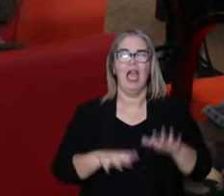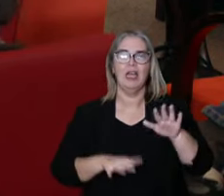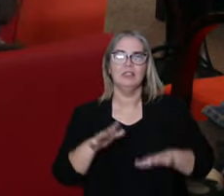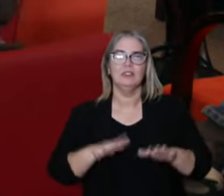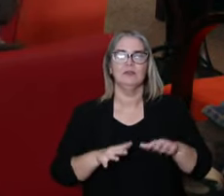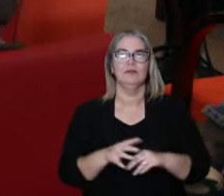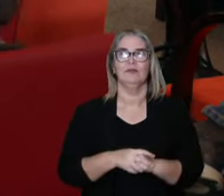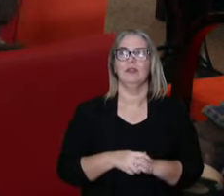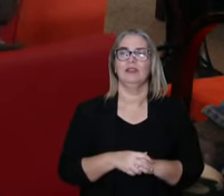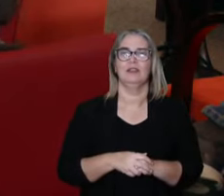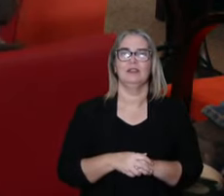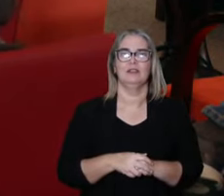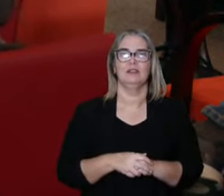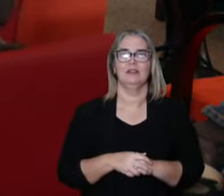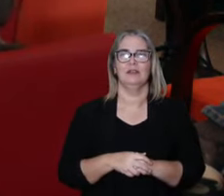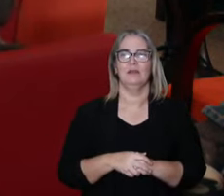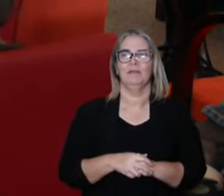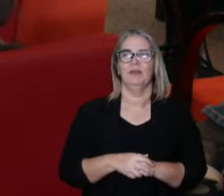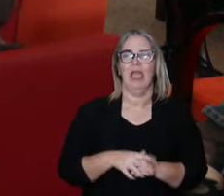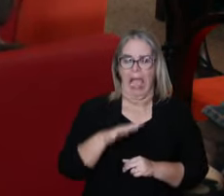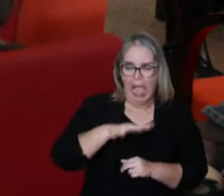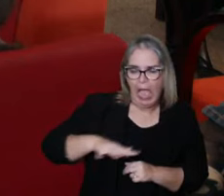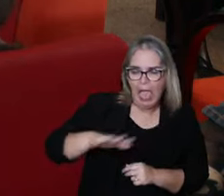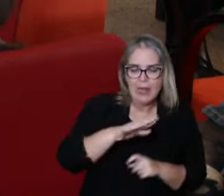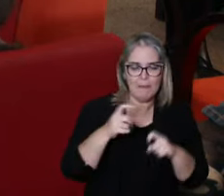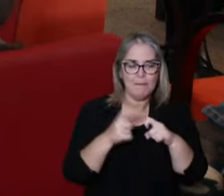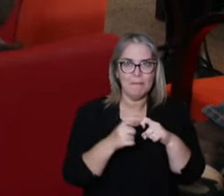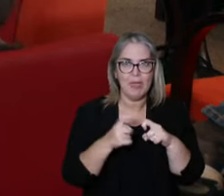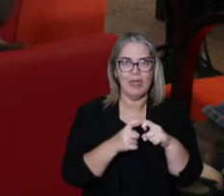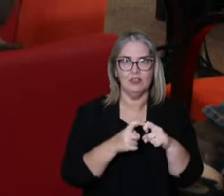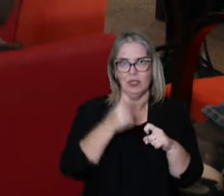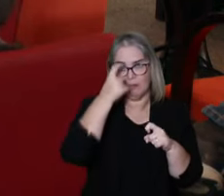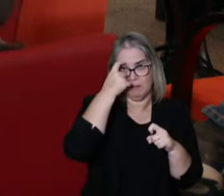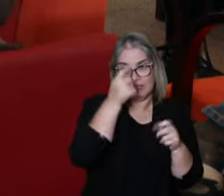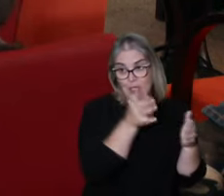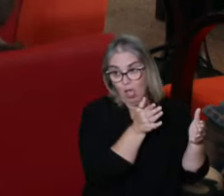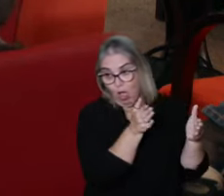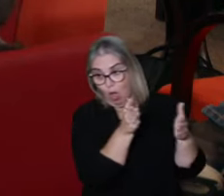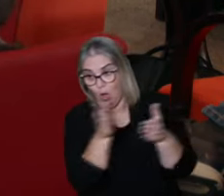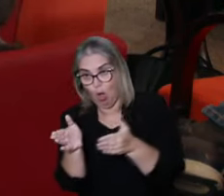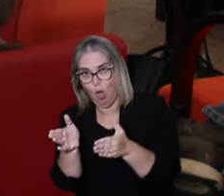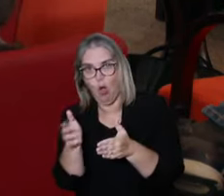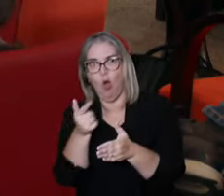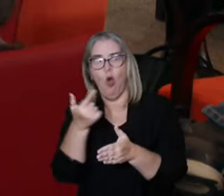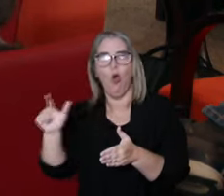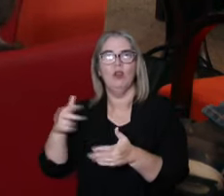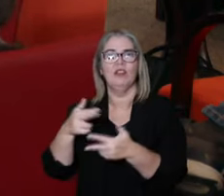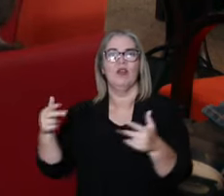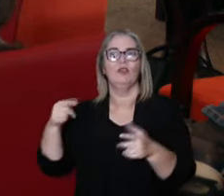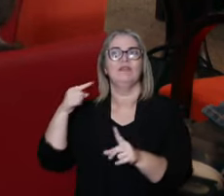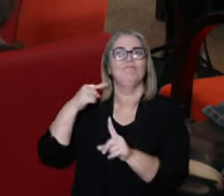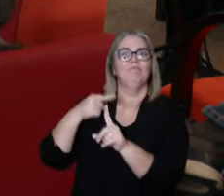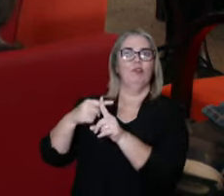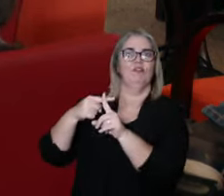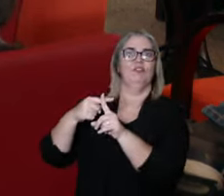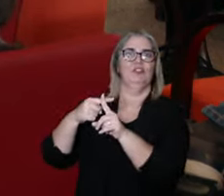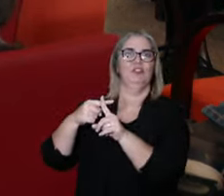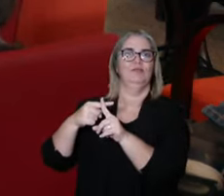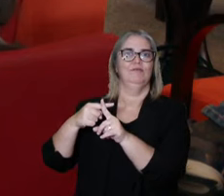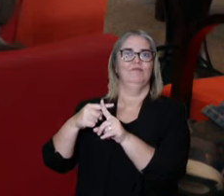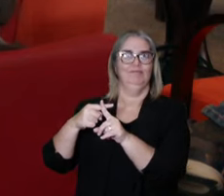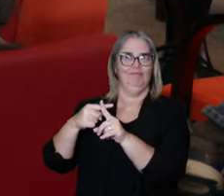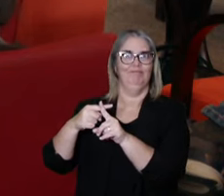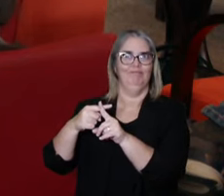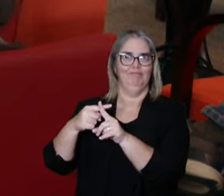mindset, creating rationalities that go into a different direction, they bring a